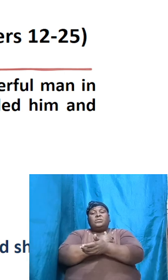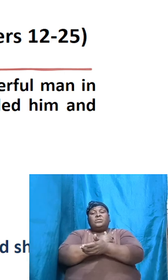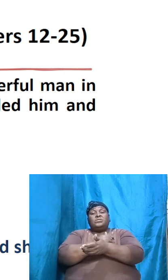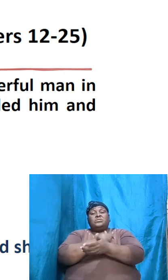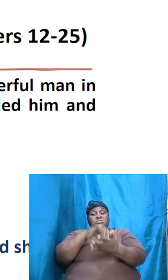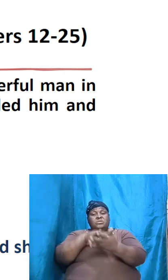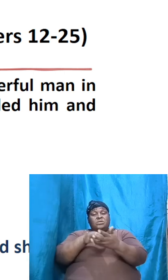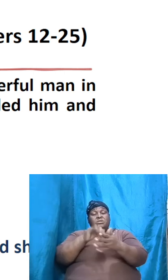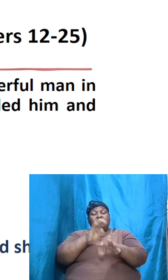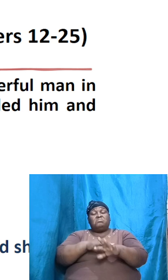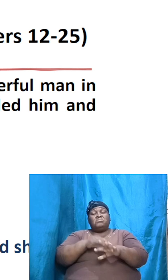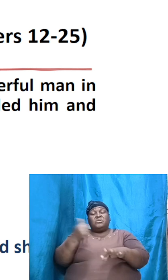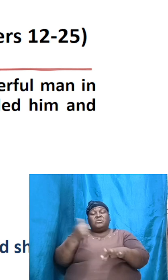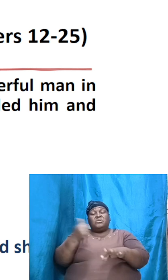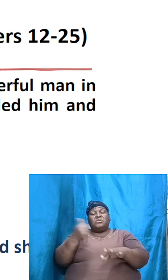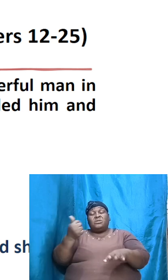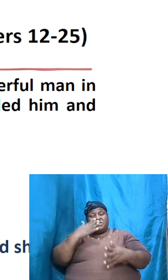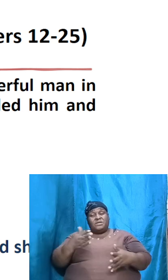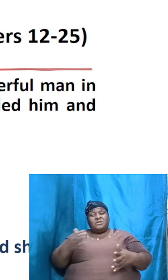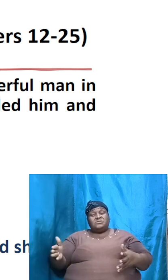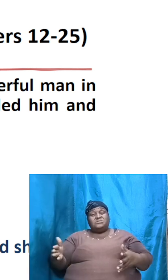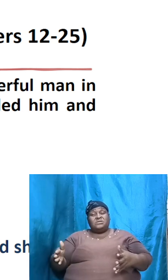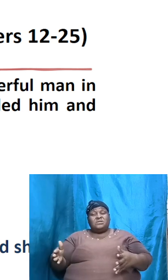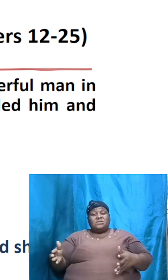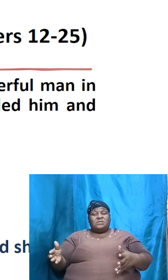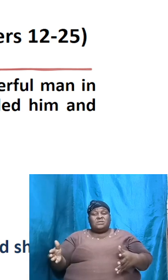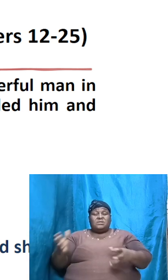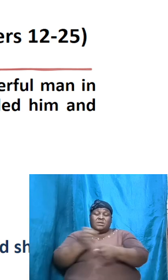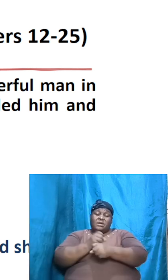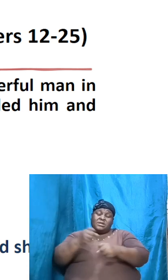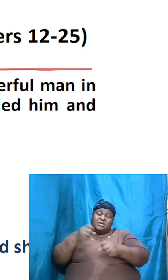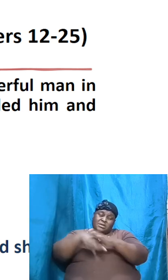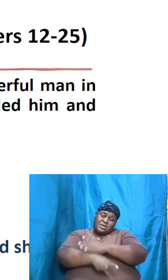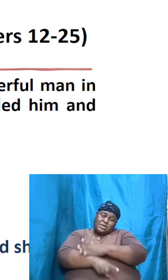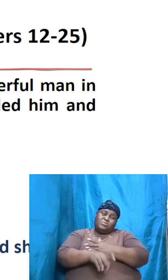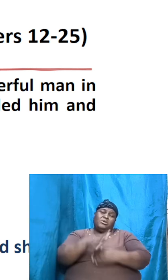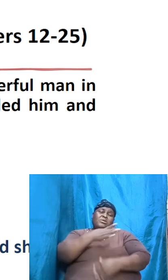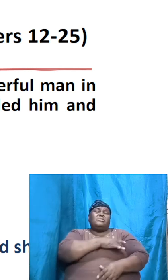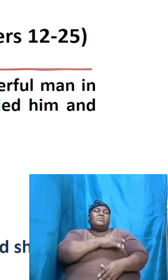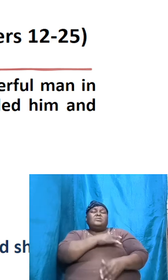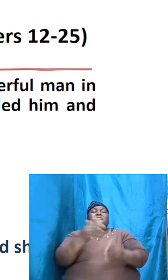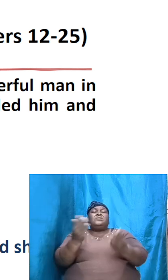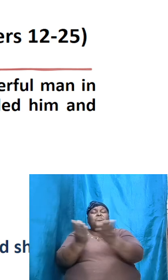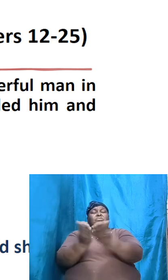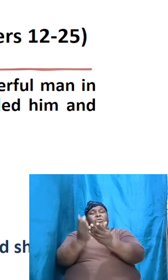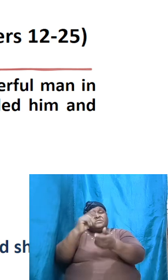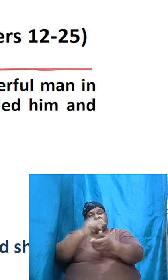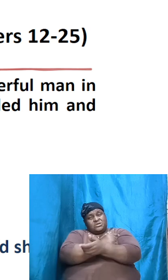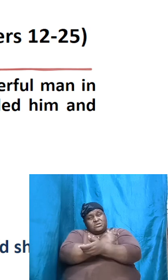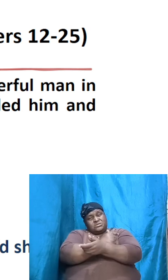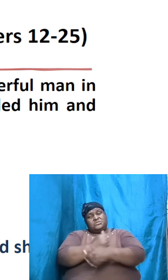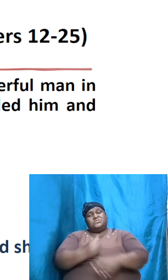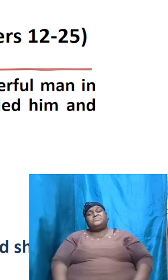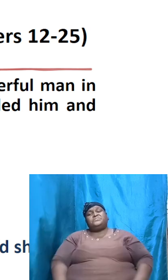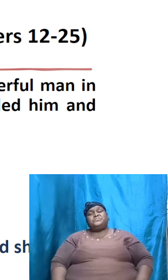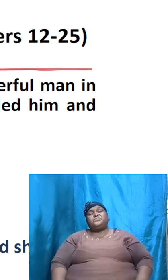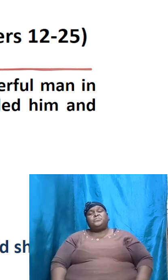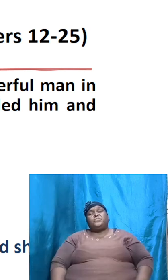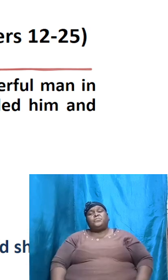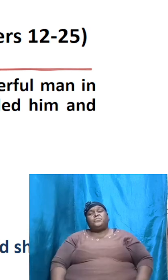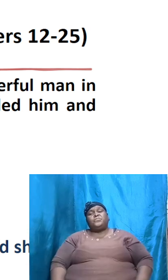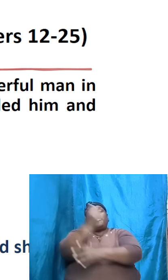then get a deeper appreciation for the book of Genesis. So Abraham,